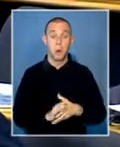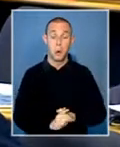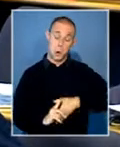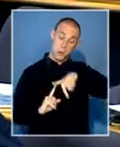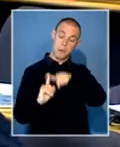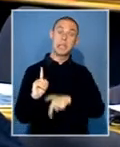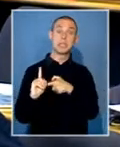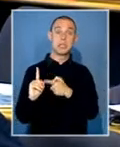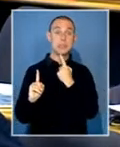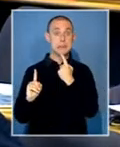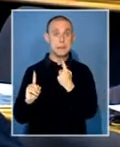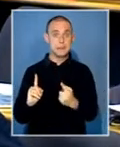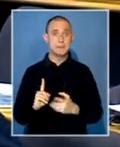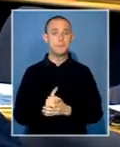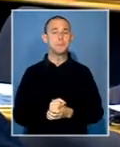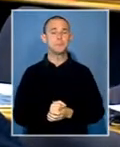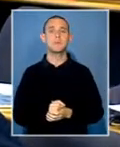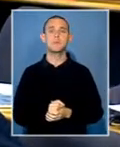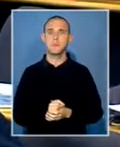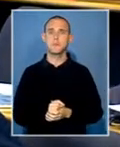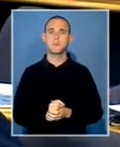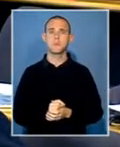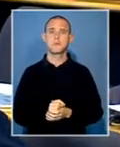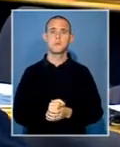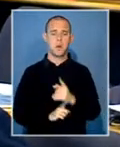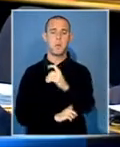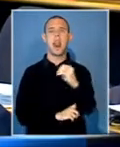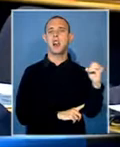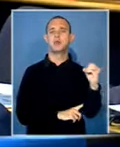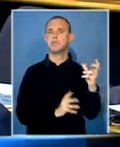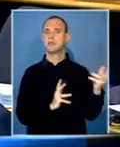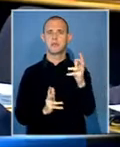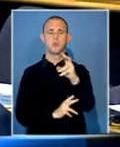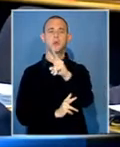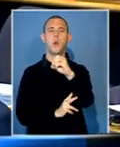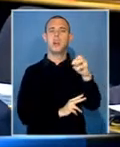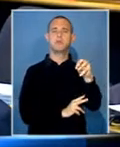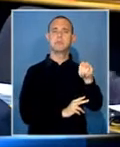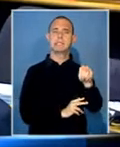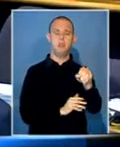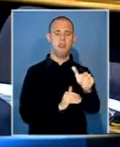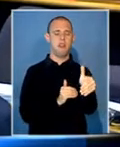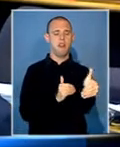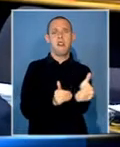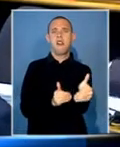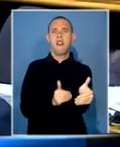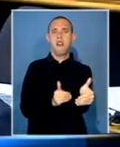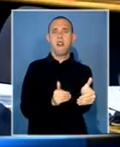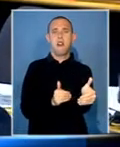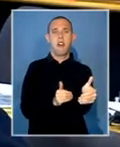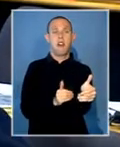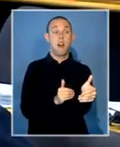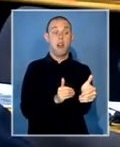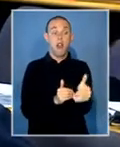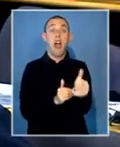100 to 200 meters from the informal settlement